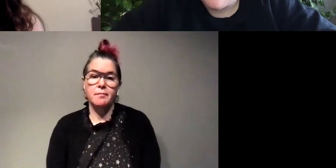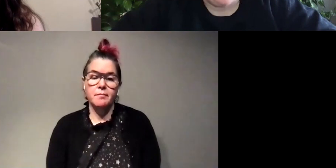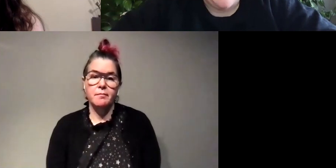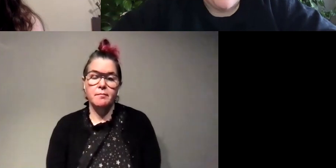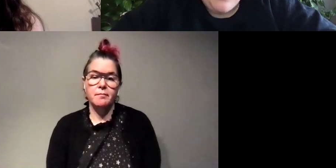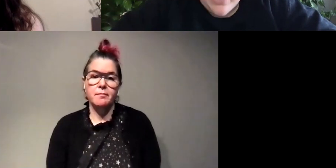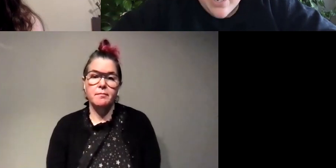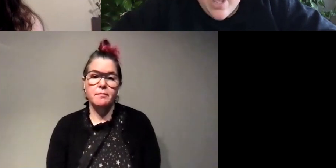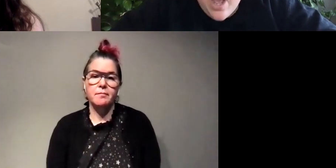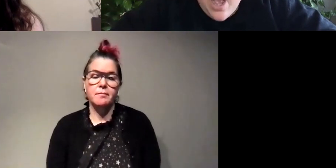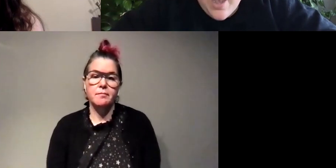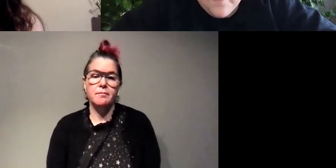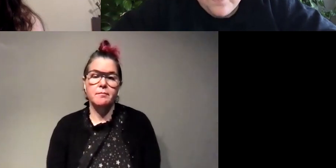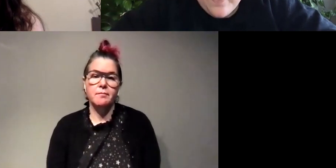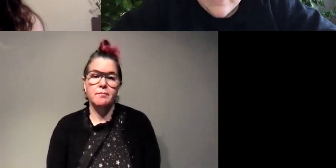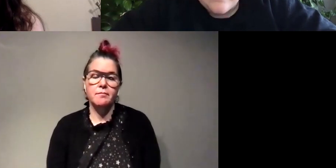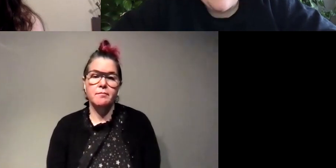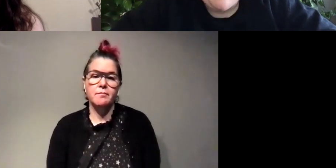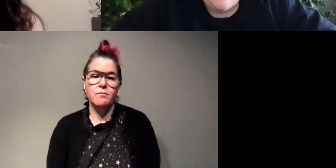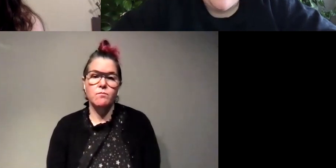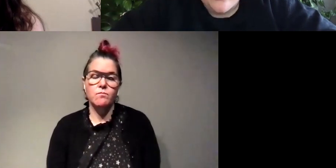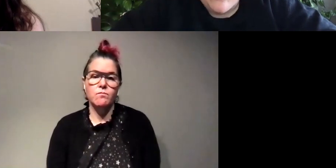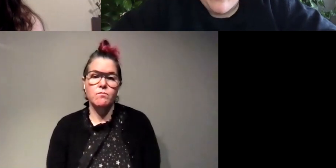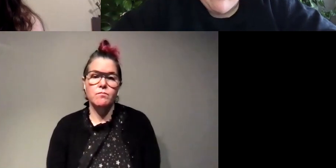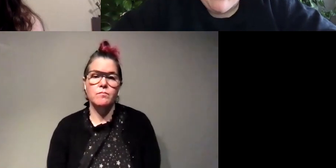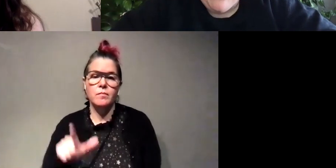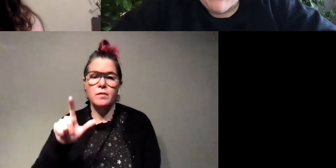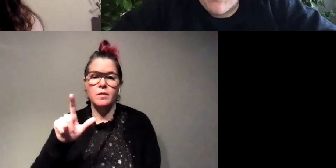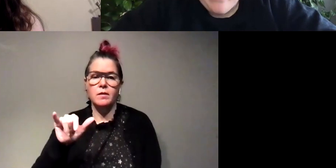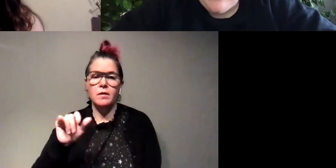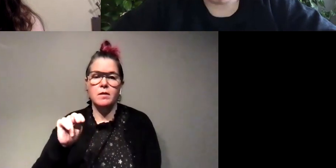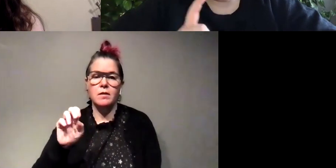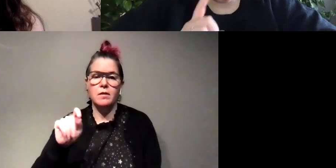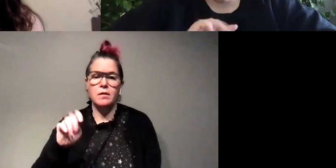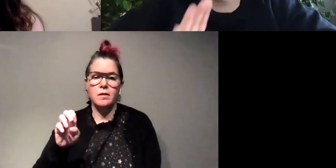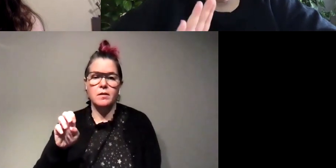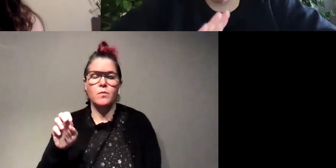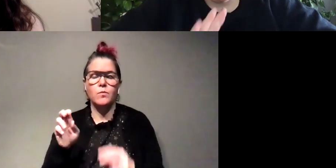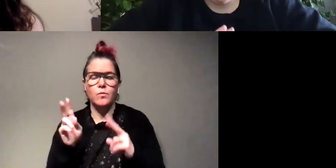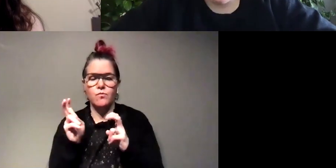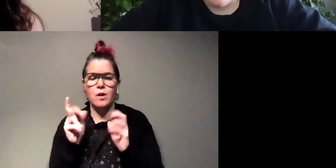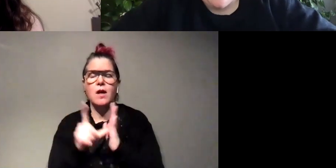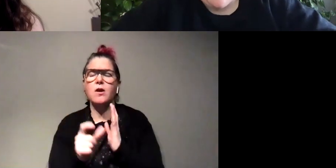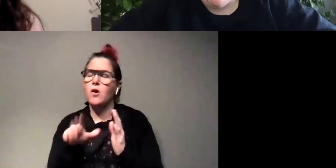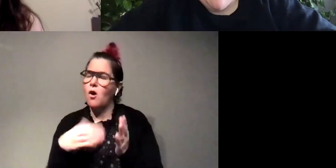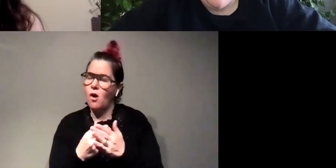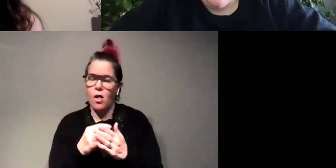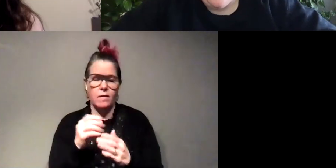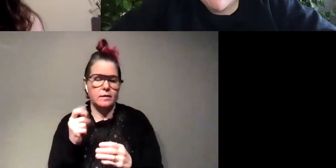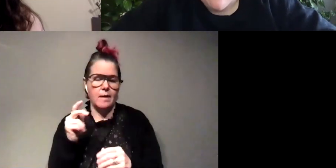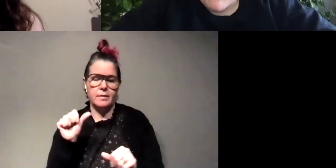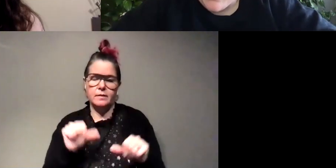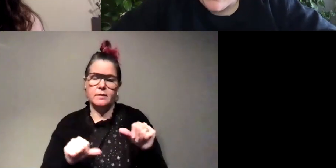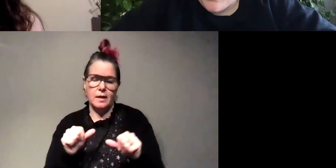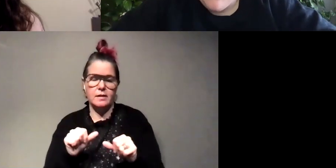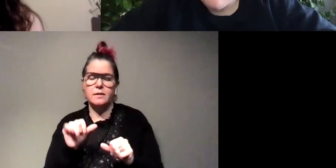time um lynette wants to know if there will be recording later yes all of these sessions are always recorded and will be available